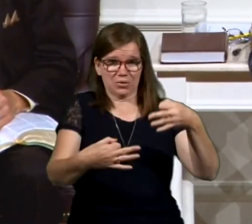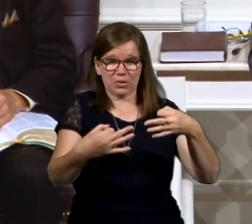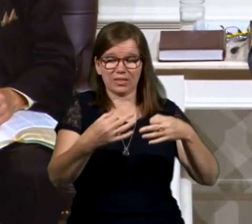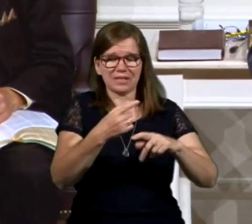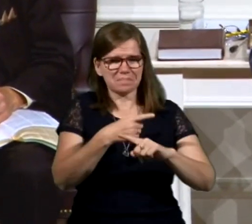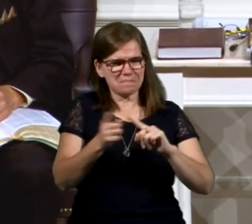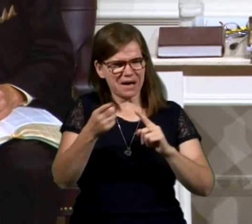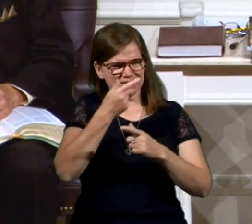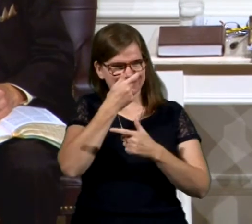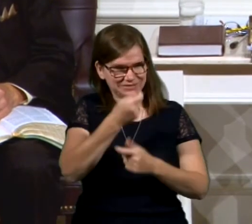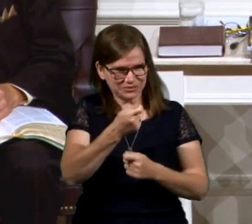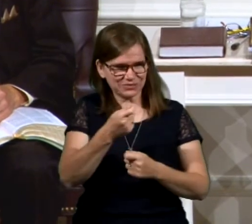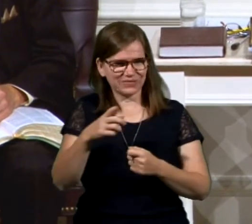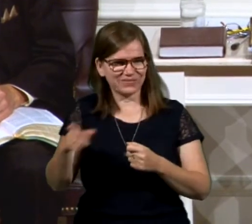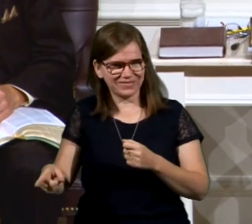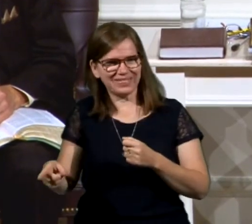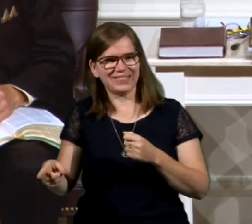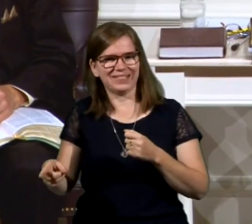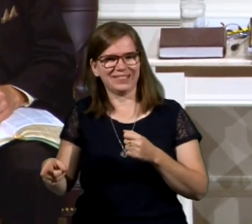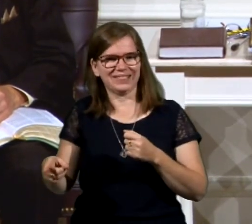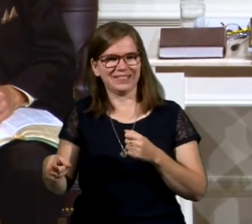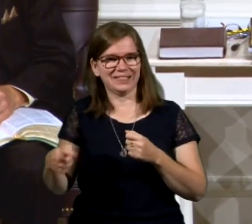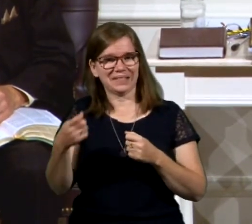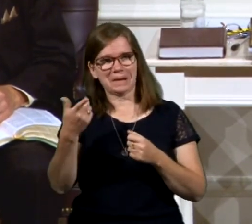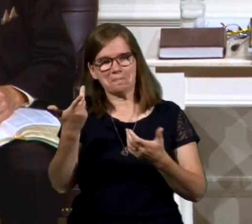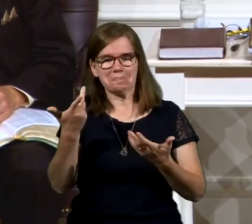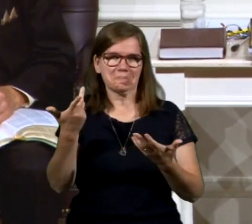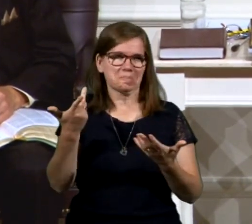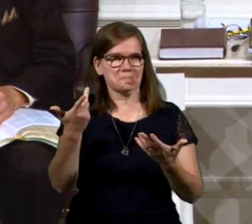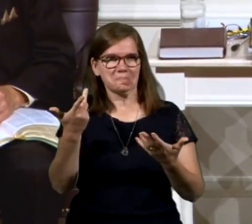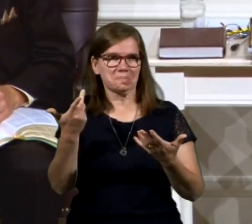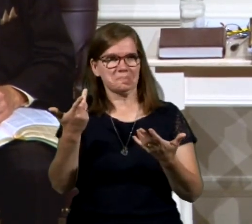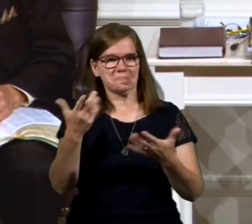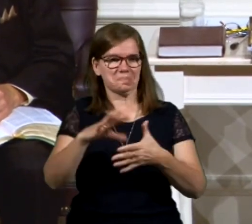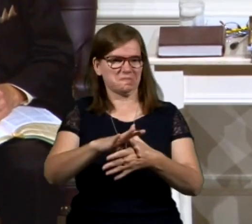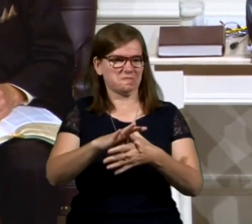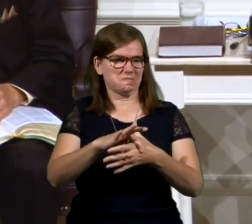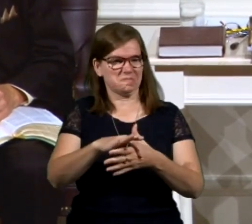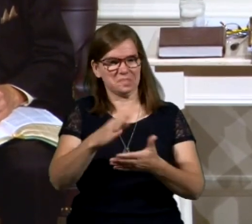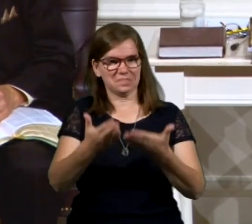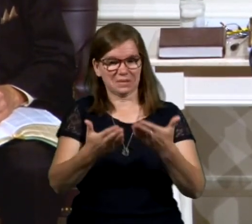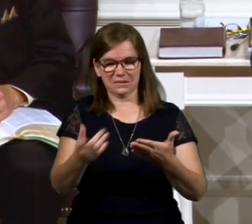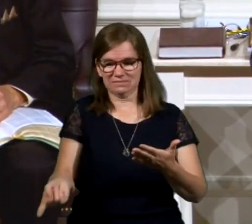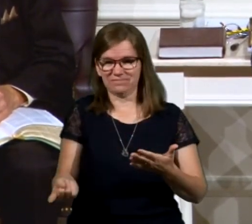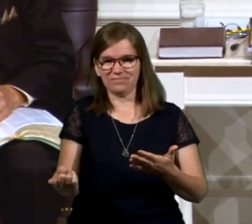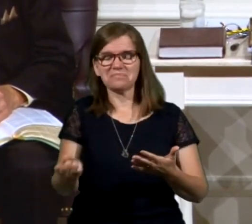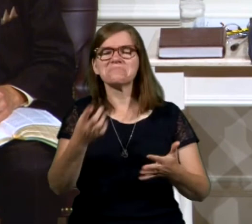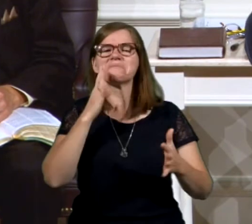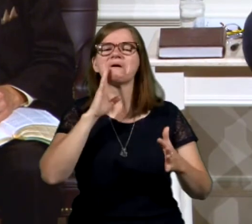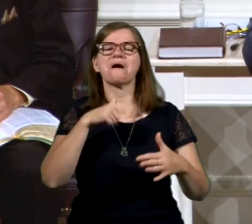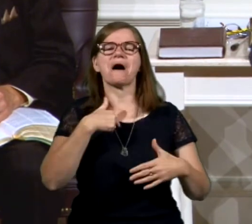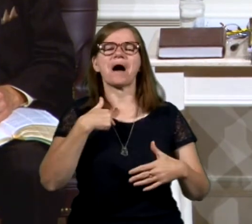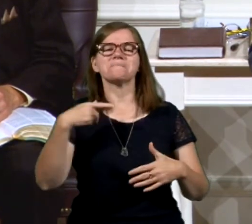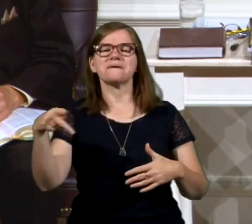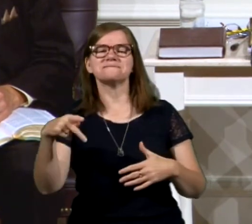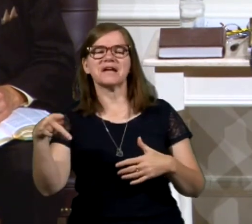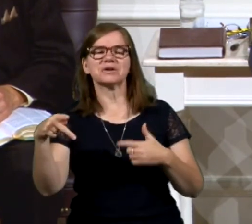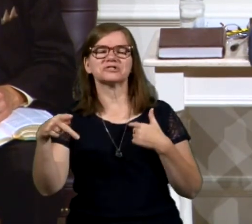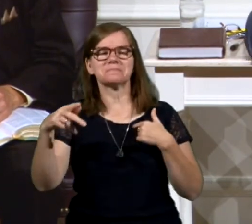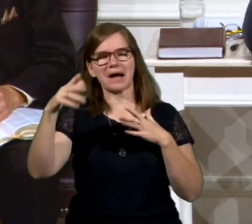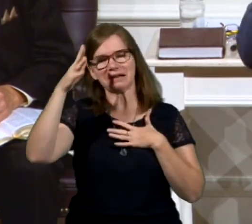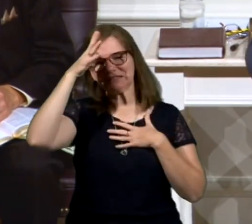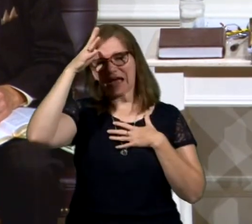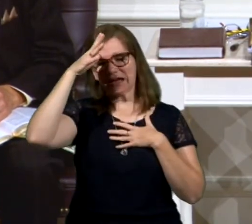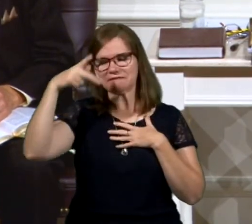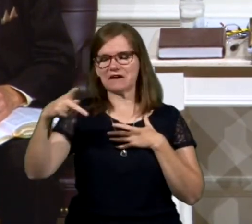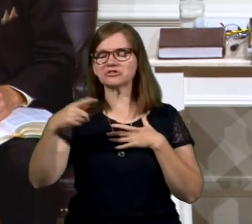he does something somewhat carnal, maybe. Just said, you know what? I'm a Pharisee. My dad was a Pharisee, and